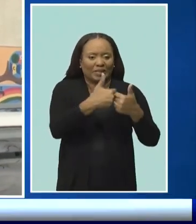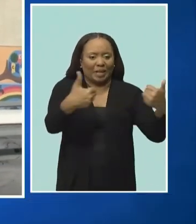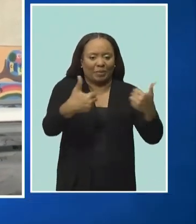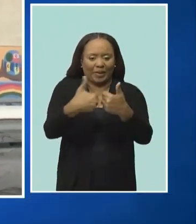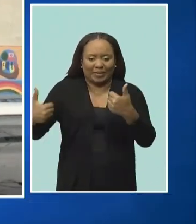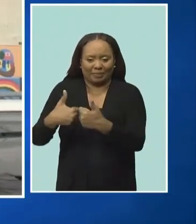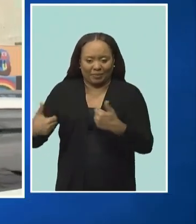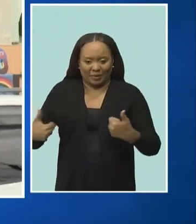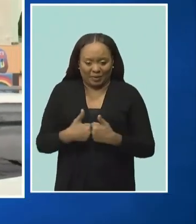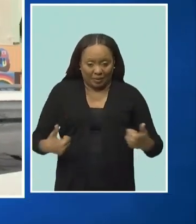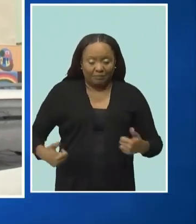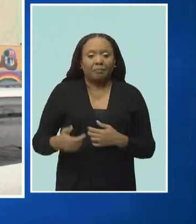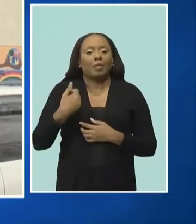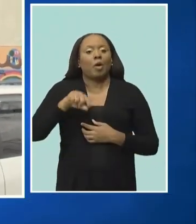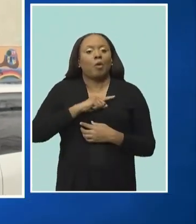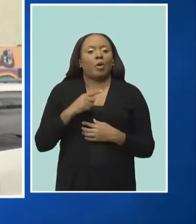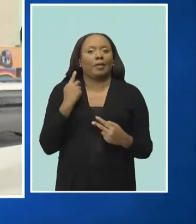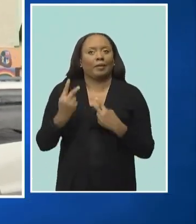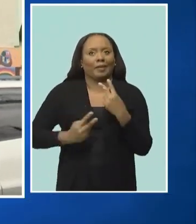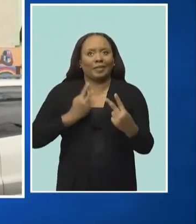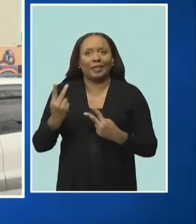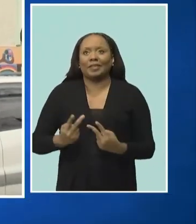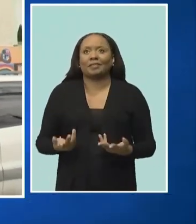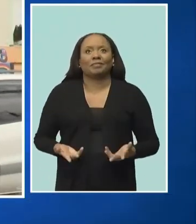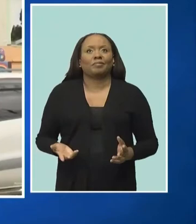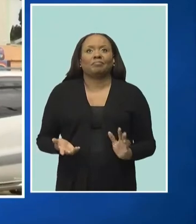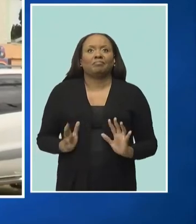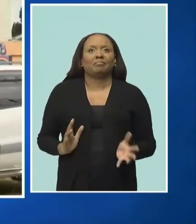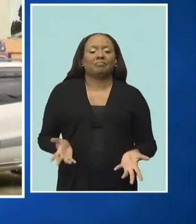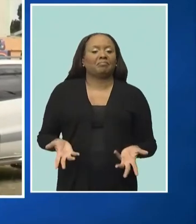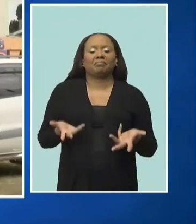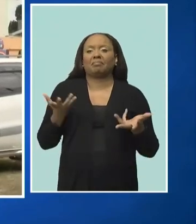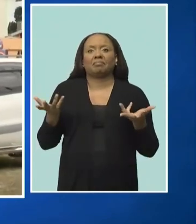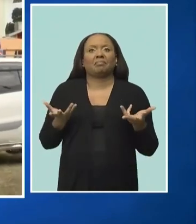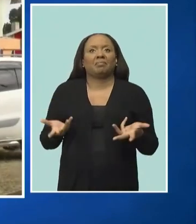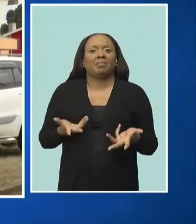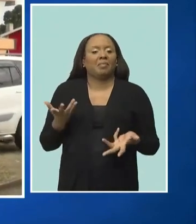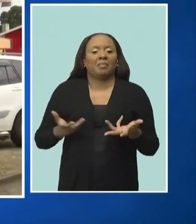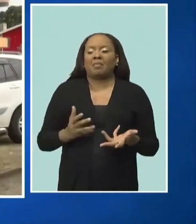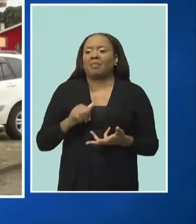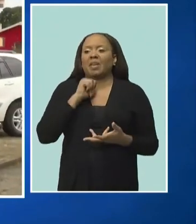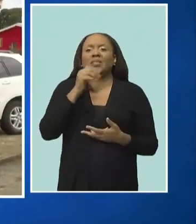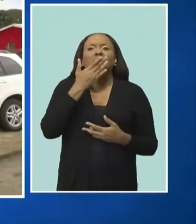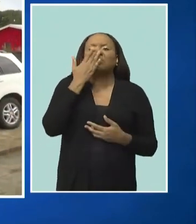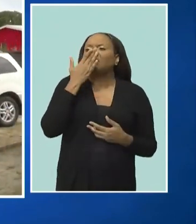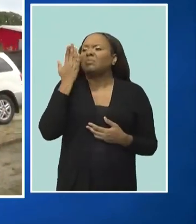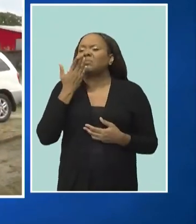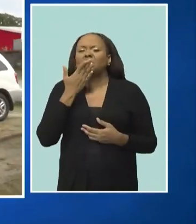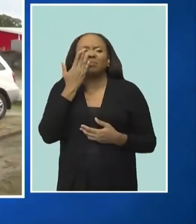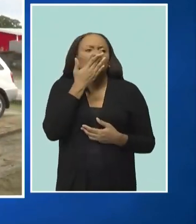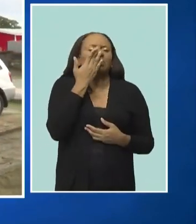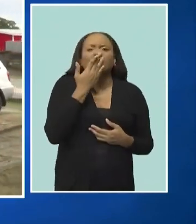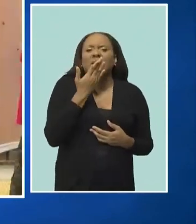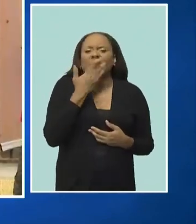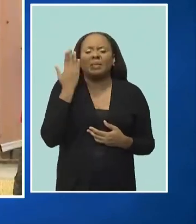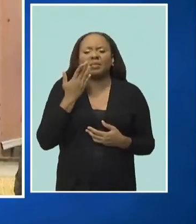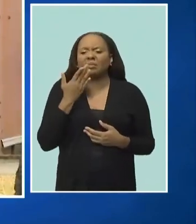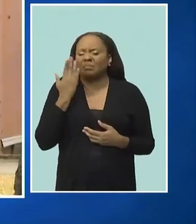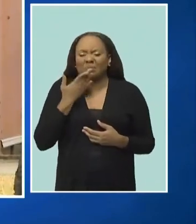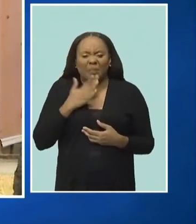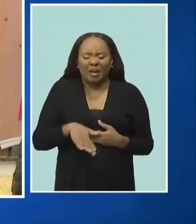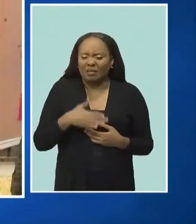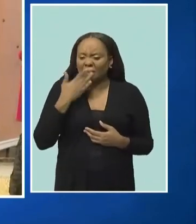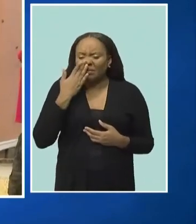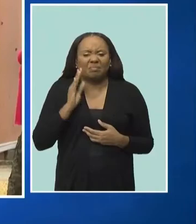visited the Spooners Hill Institution, there was no obvious trace of the persistent odor, which officials have been trying to determine